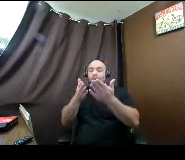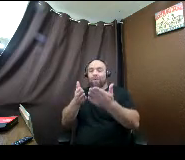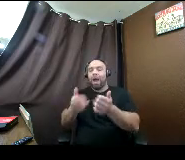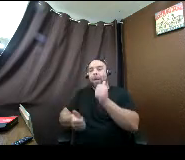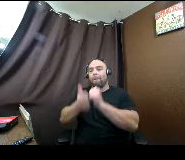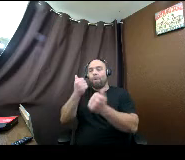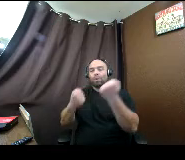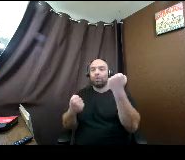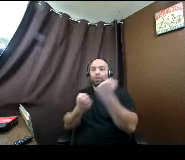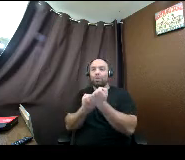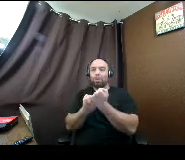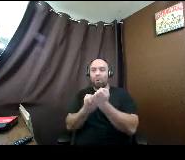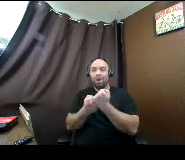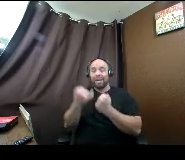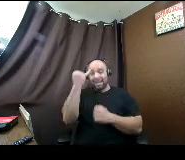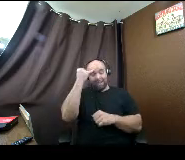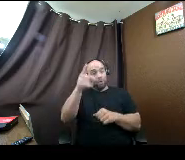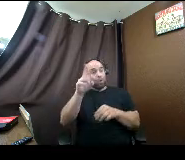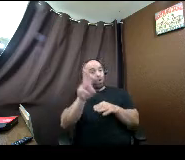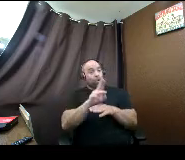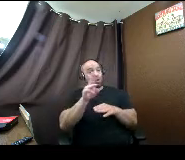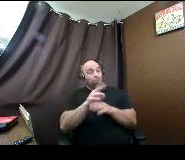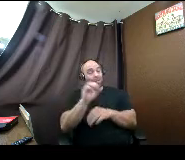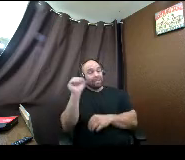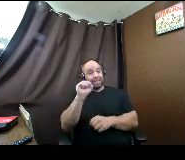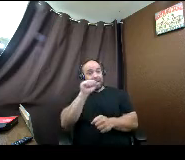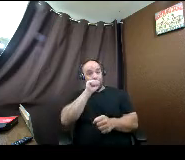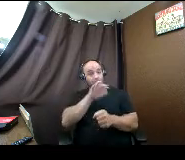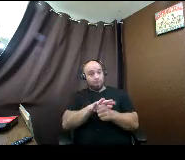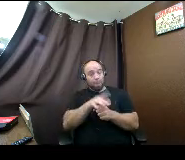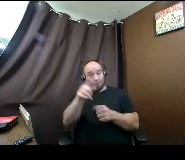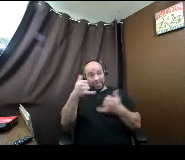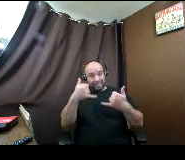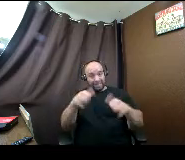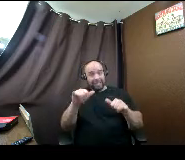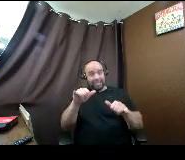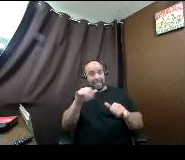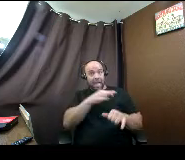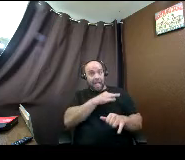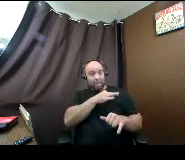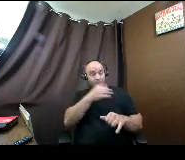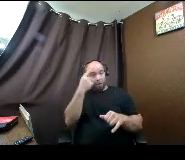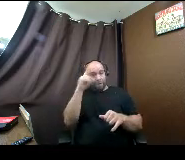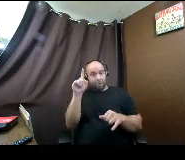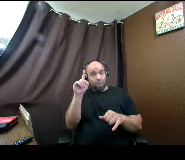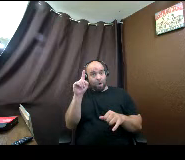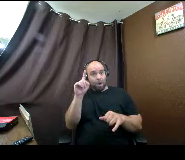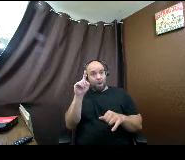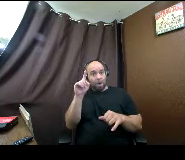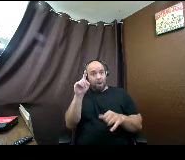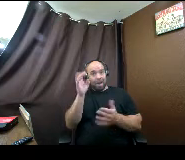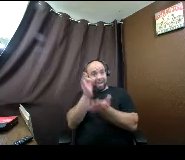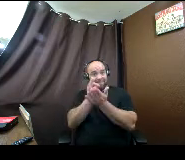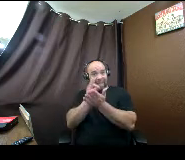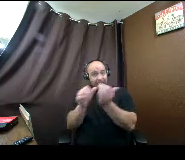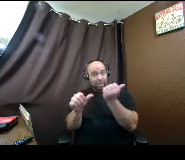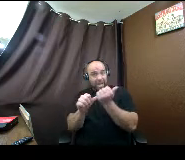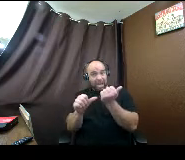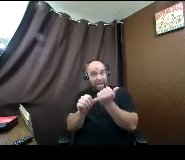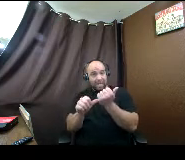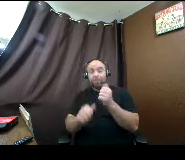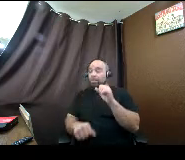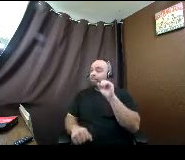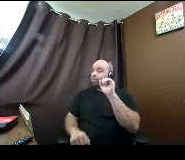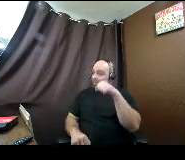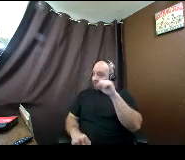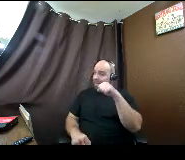If you use Seattle promise. will you still be eligible for financial aid? Yes. So complete that